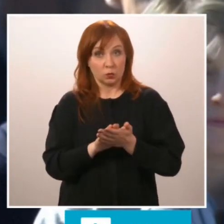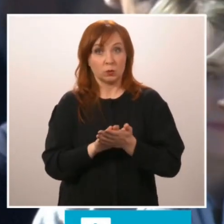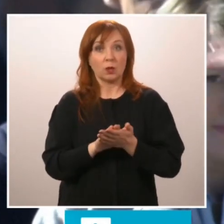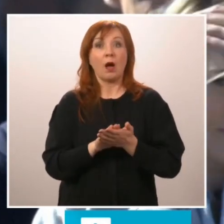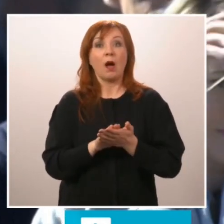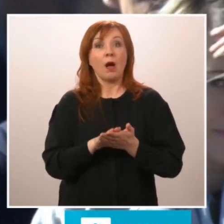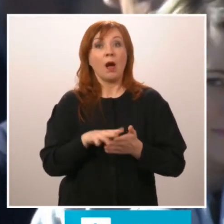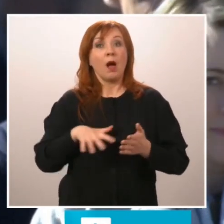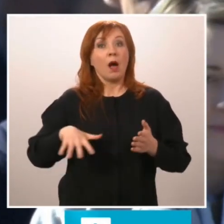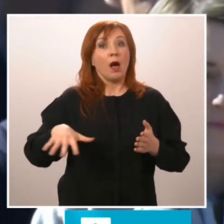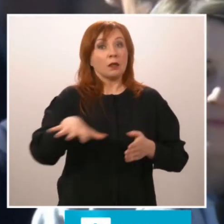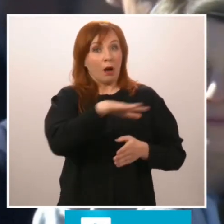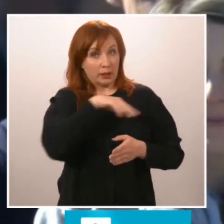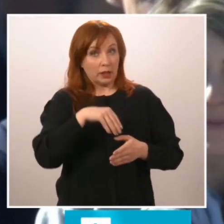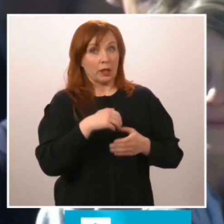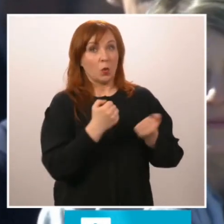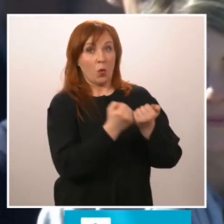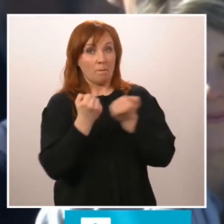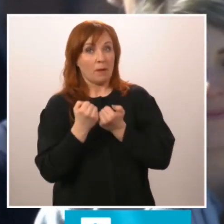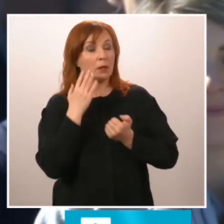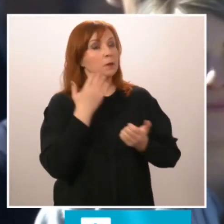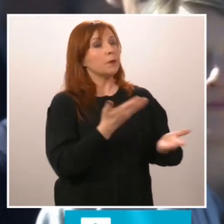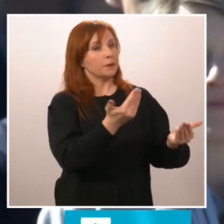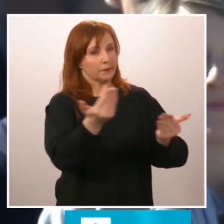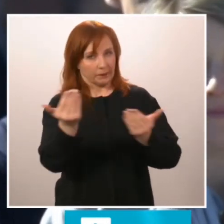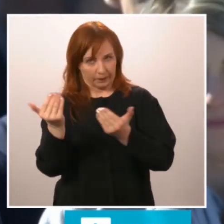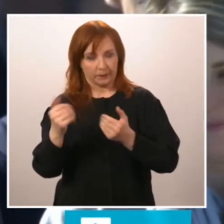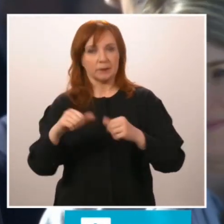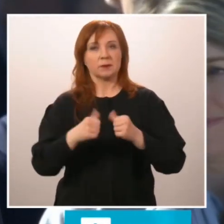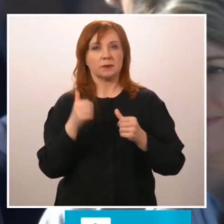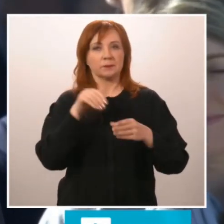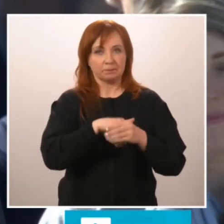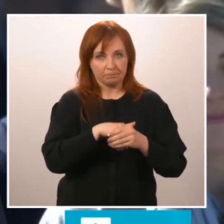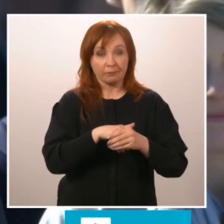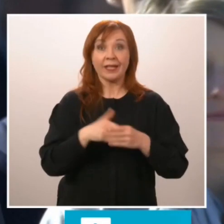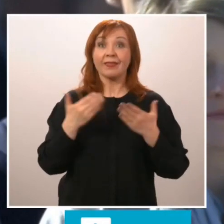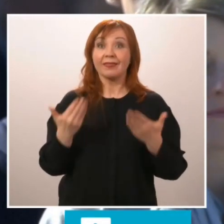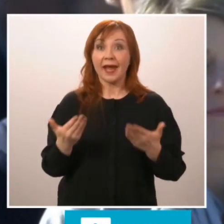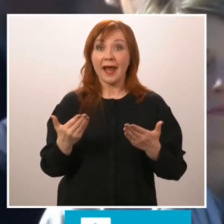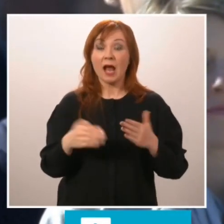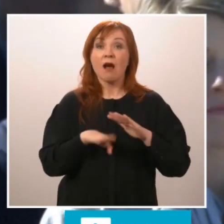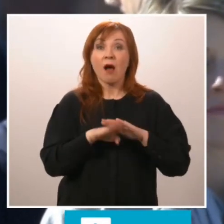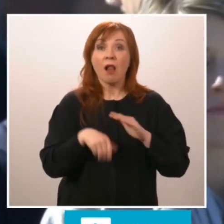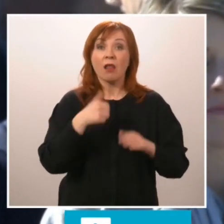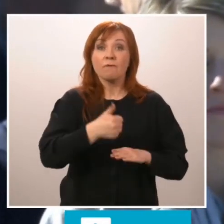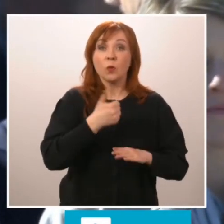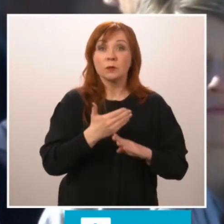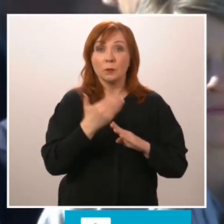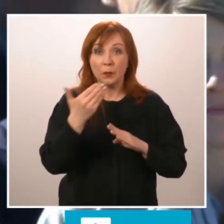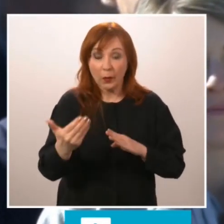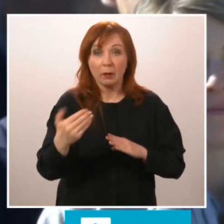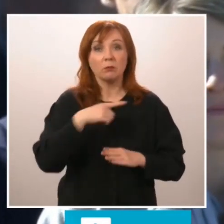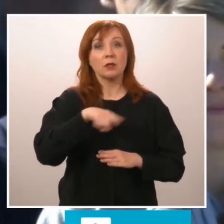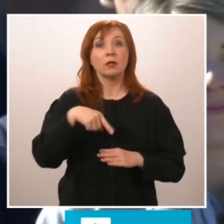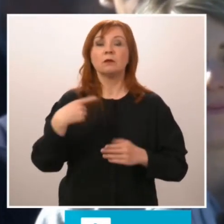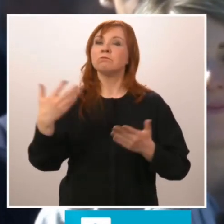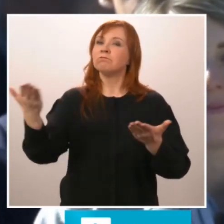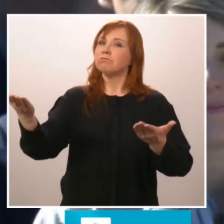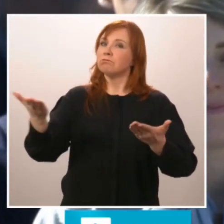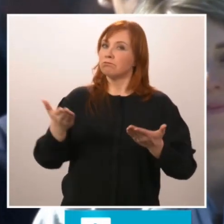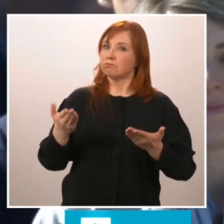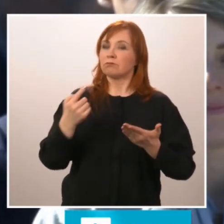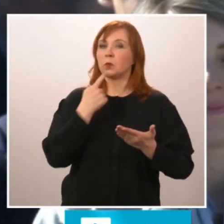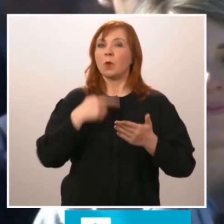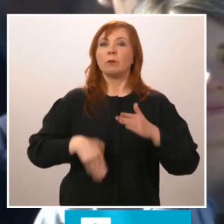invited them to join. And today, less than a year later, we welcome Finland as a full member